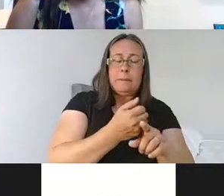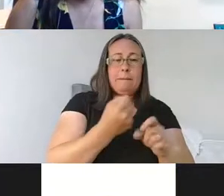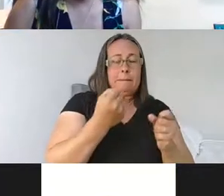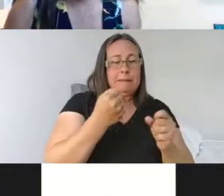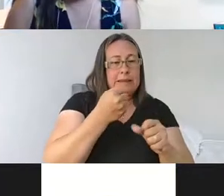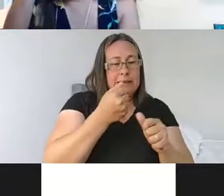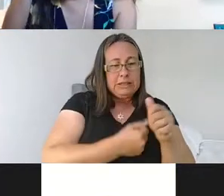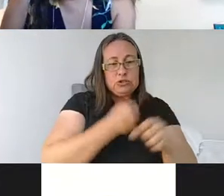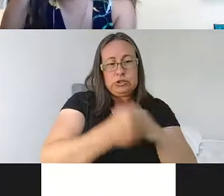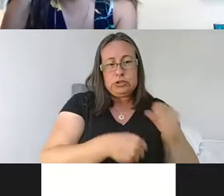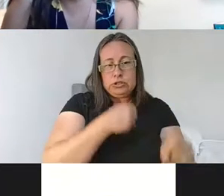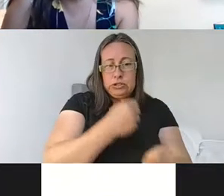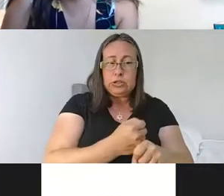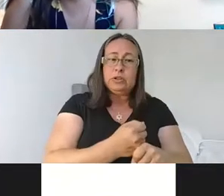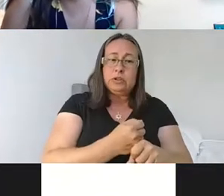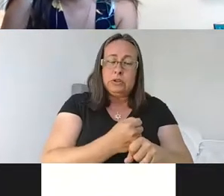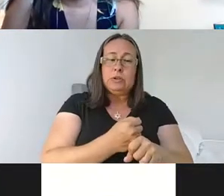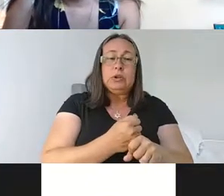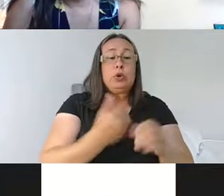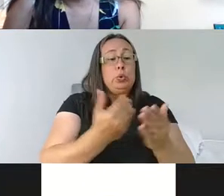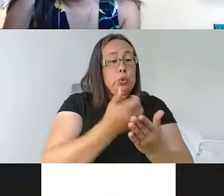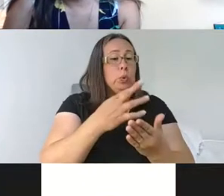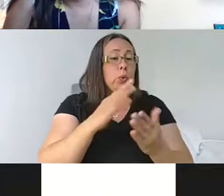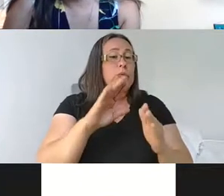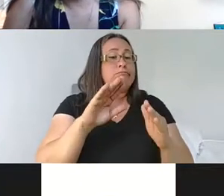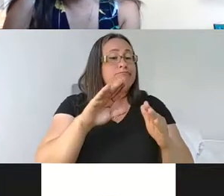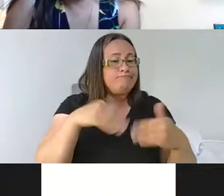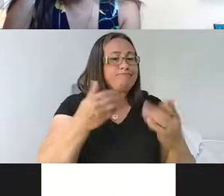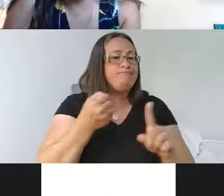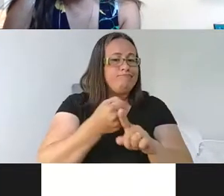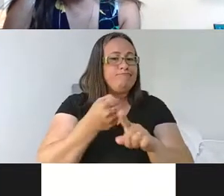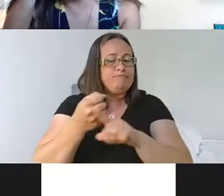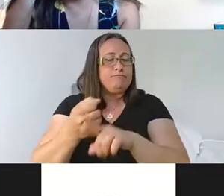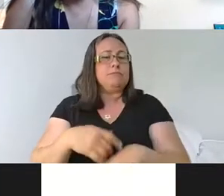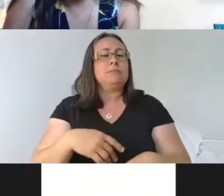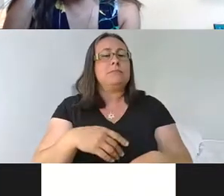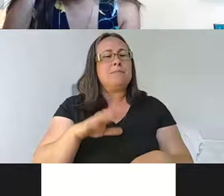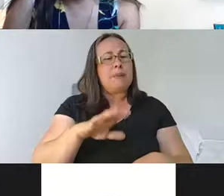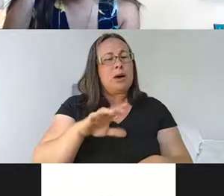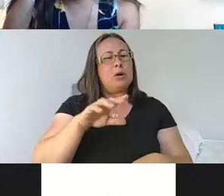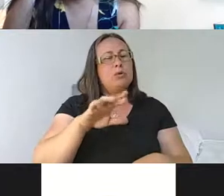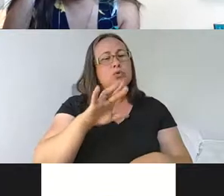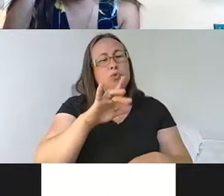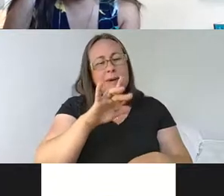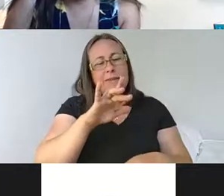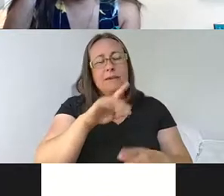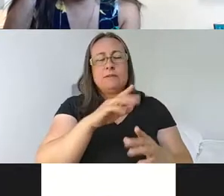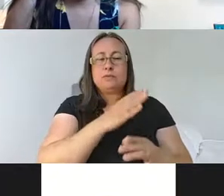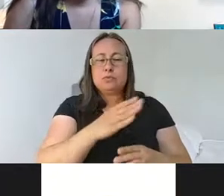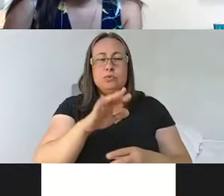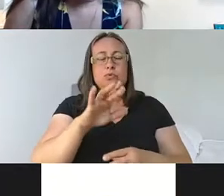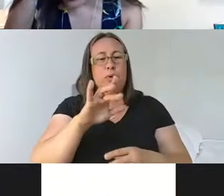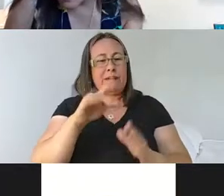,000, um, new or recurring strokes. Um, so about 20 to 25,000 of those, uh, occur within the